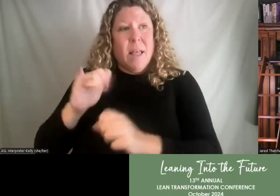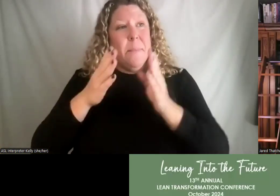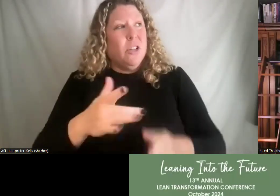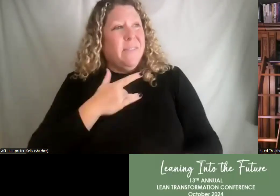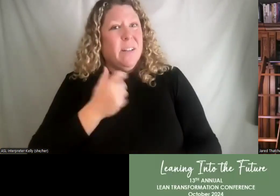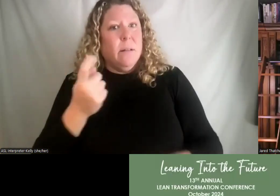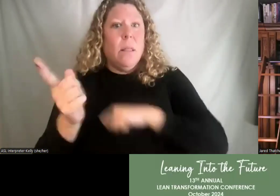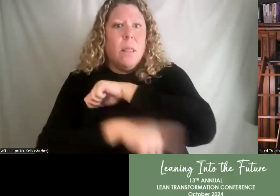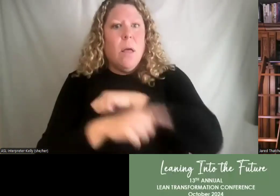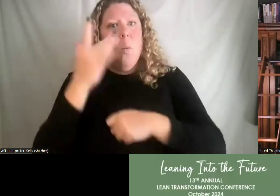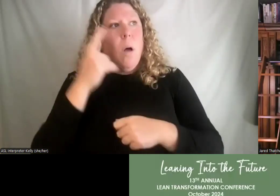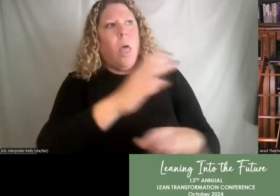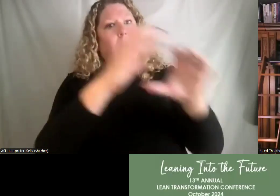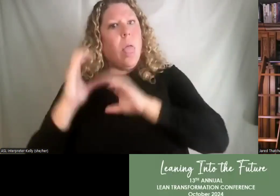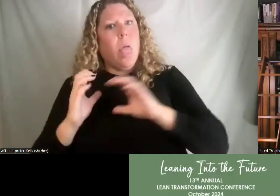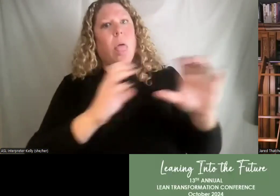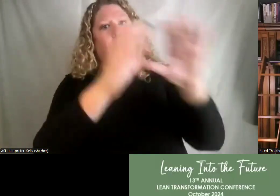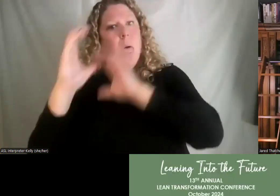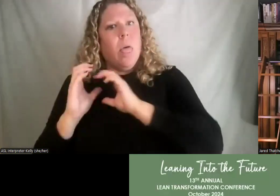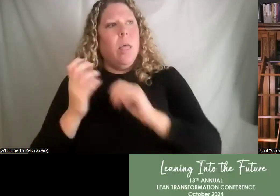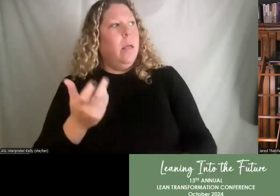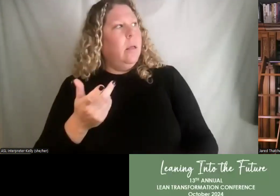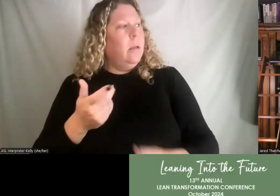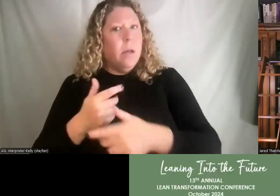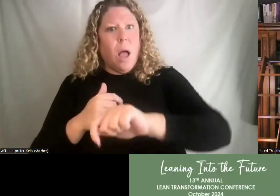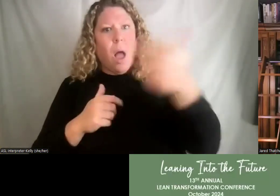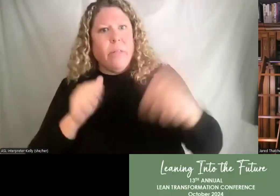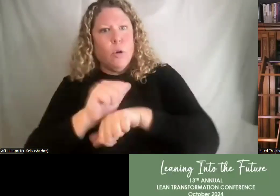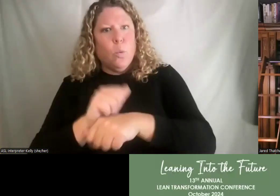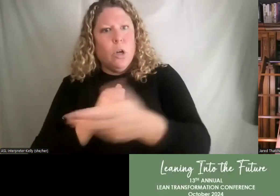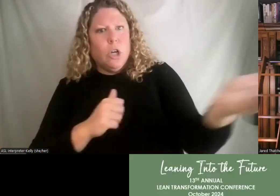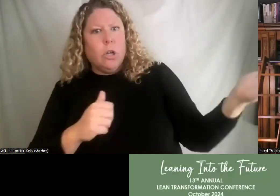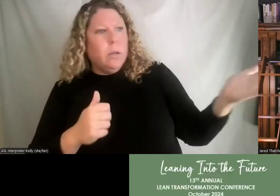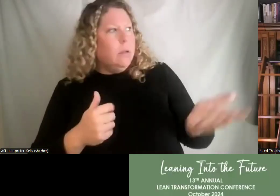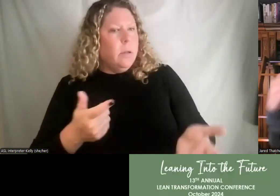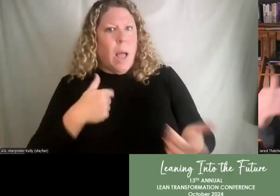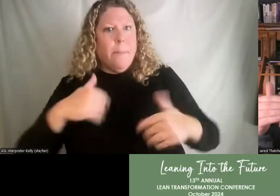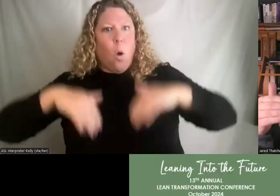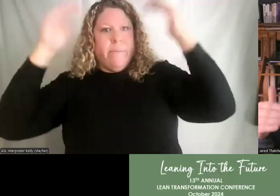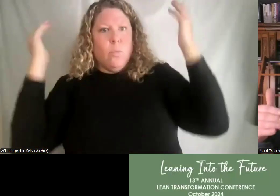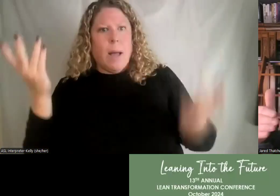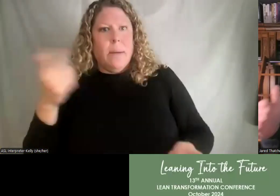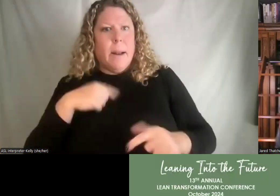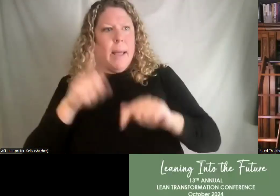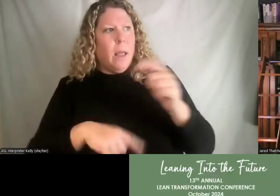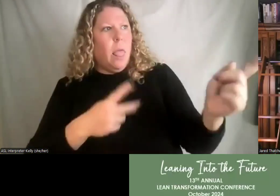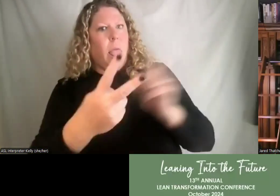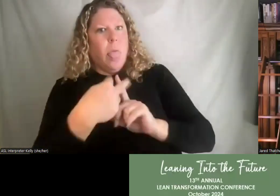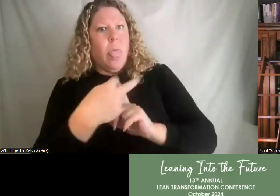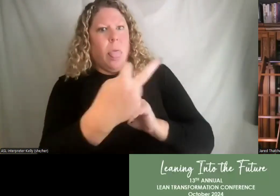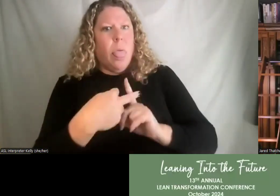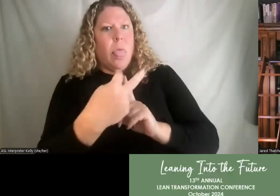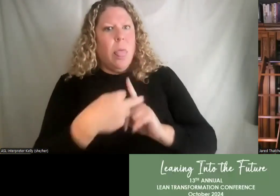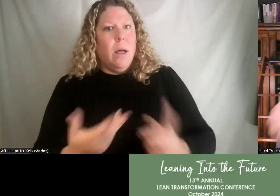punishment. It's like, why do I get all this work? Why aren't they assigning it and, you giving the capacity to other people? I'm overwhelmed. I have all this work. So if